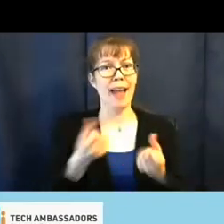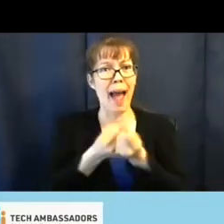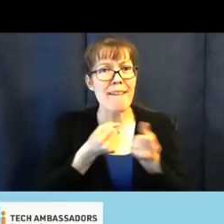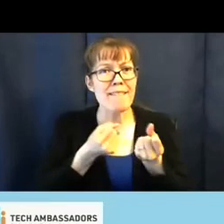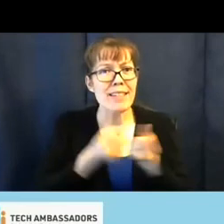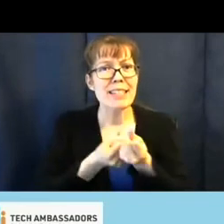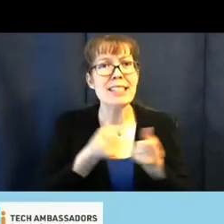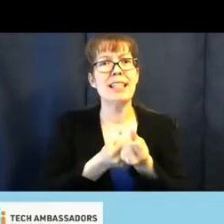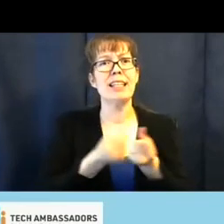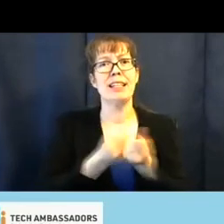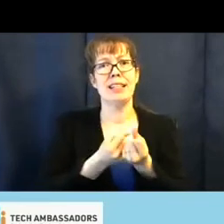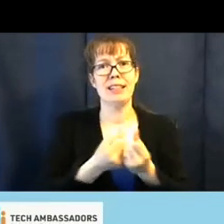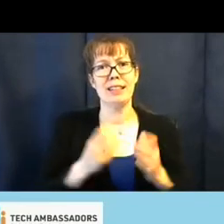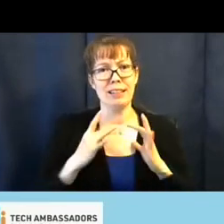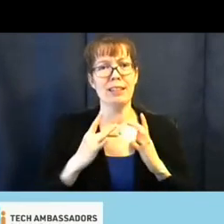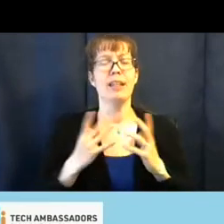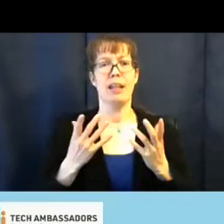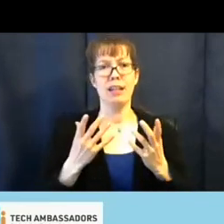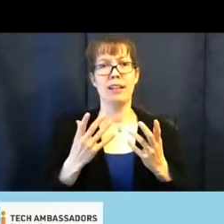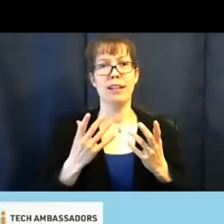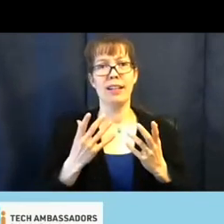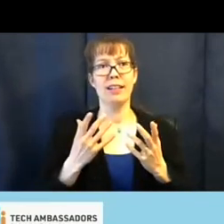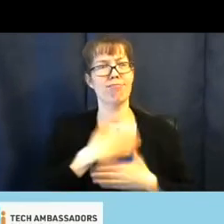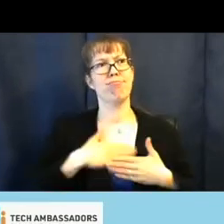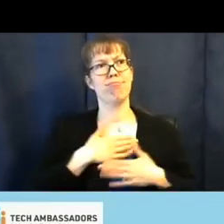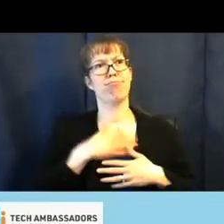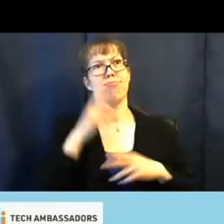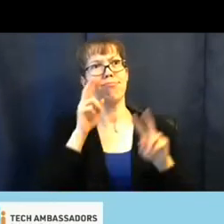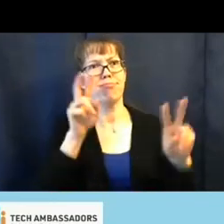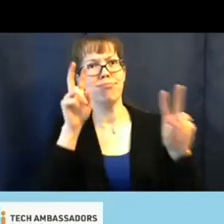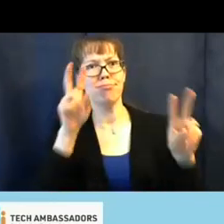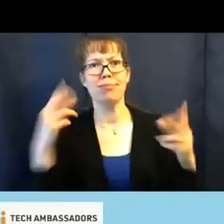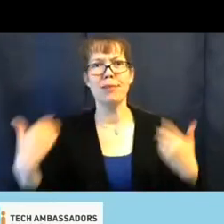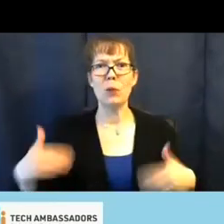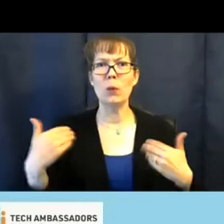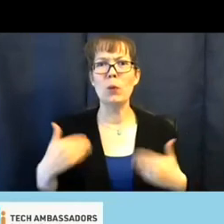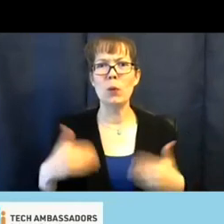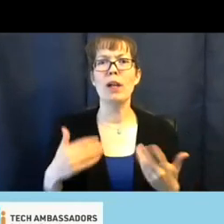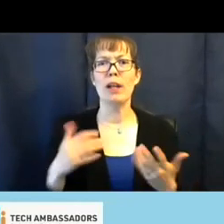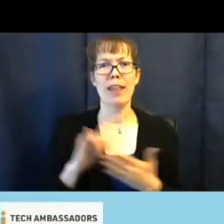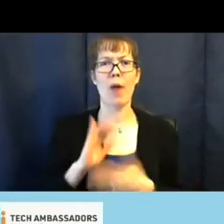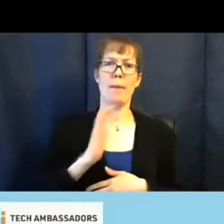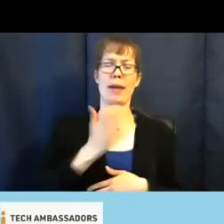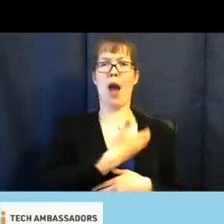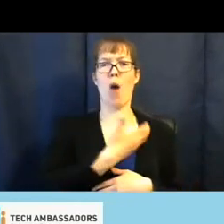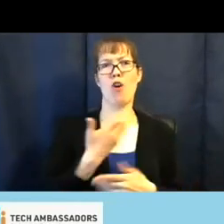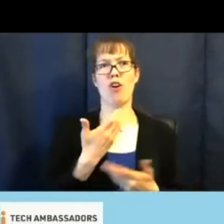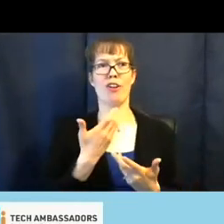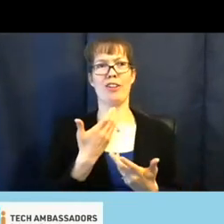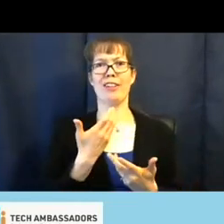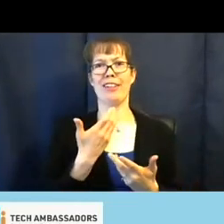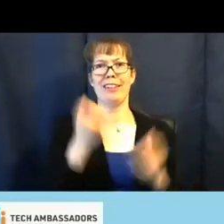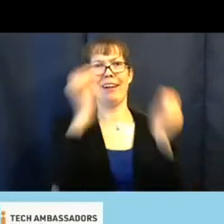like, adventure. And that would be just our, like, that would be